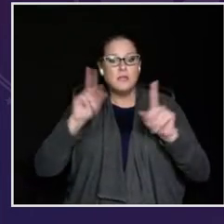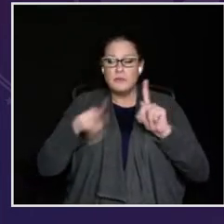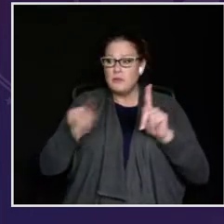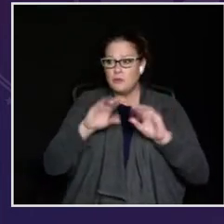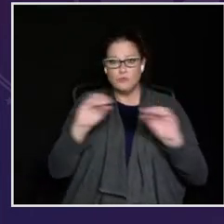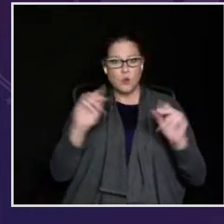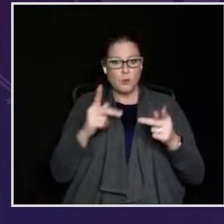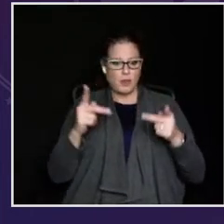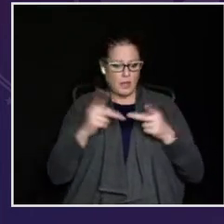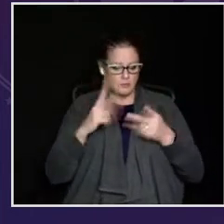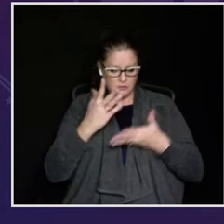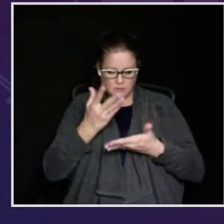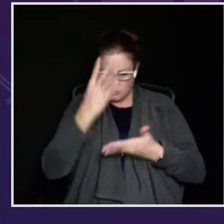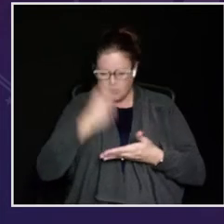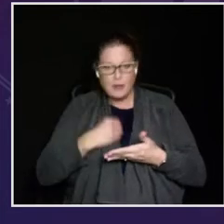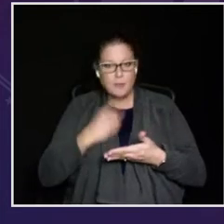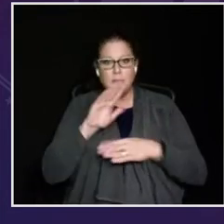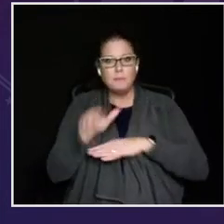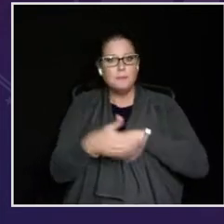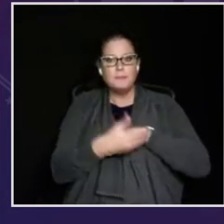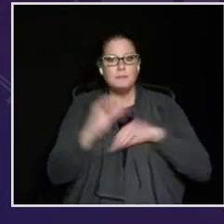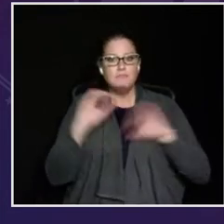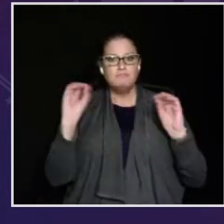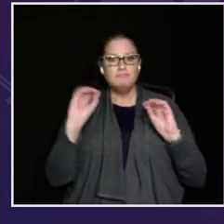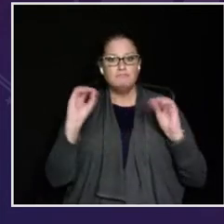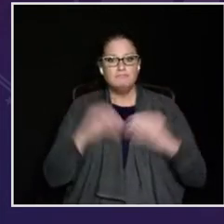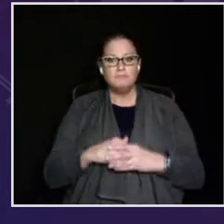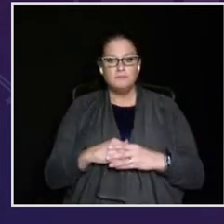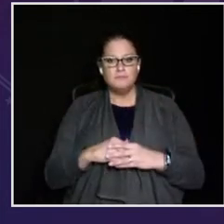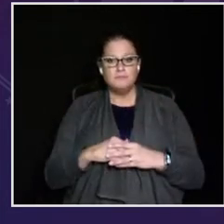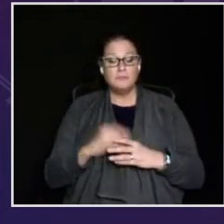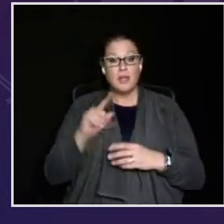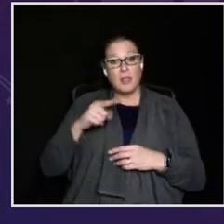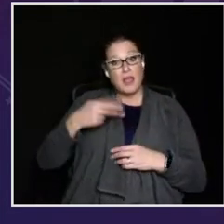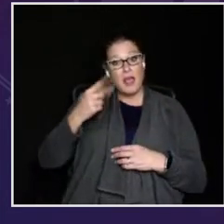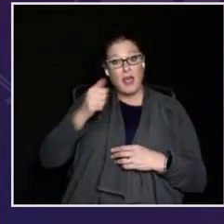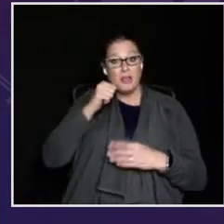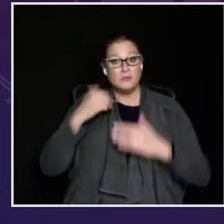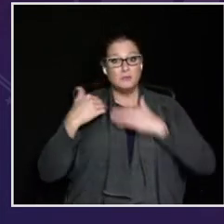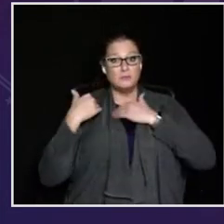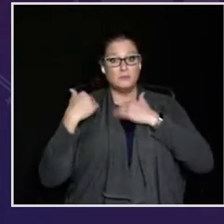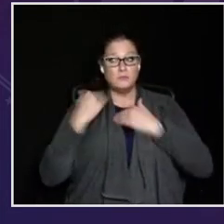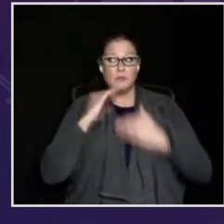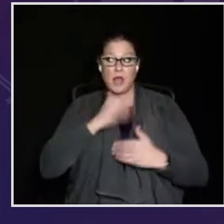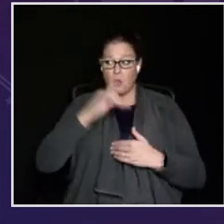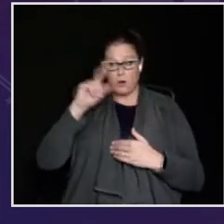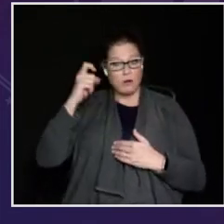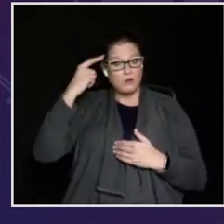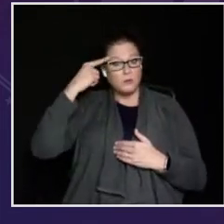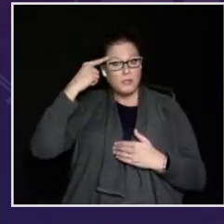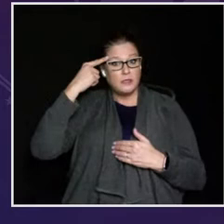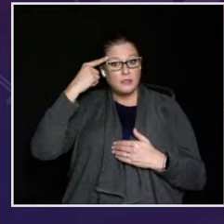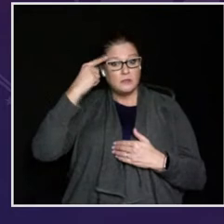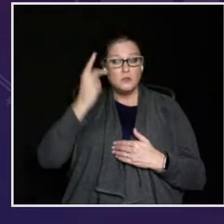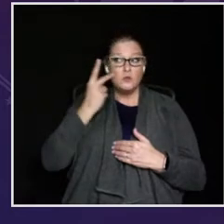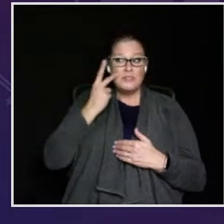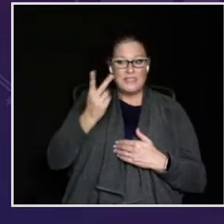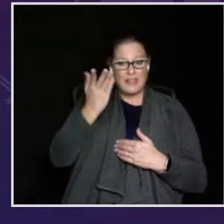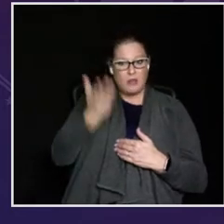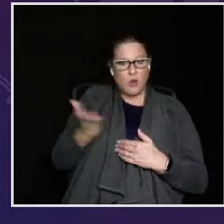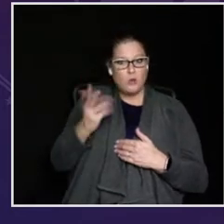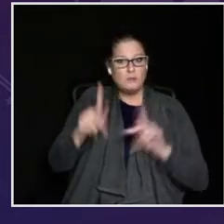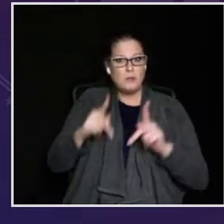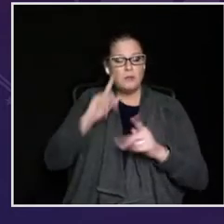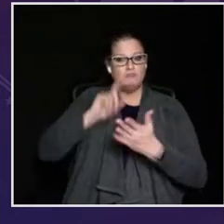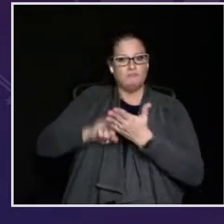but still struggle to make it work, and those who have no place to lay their head. It is one of the highest